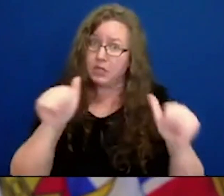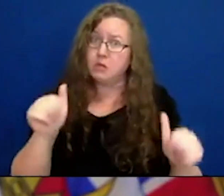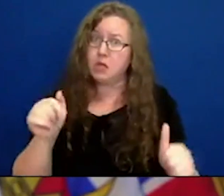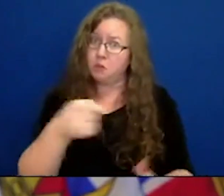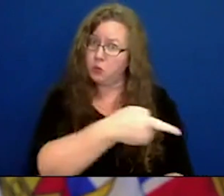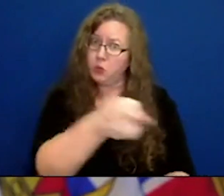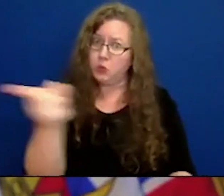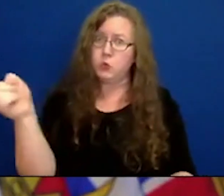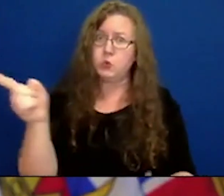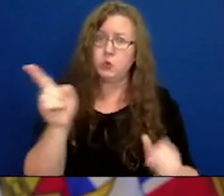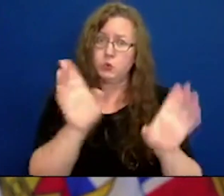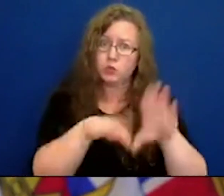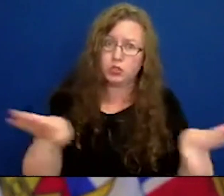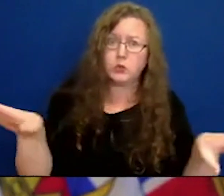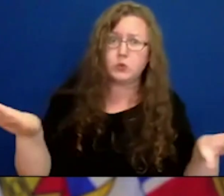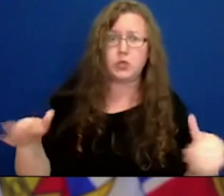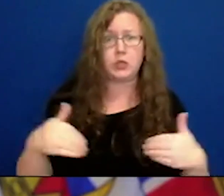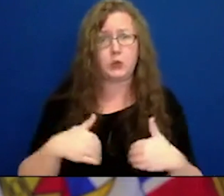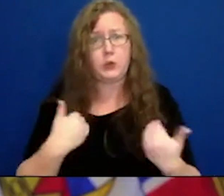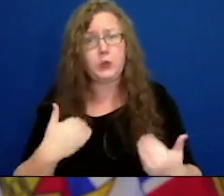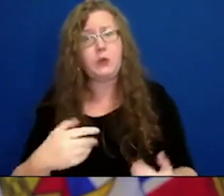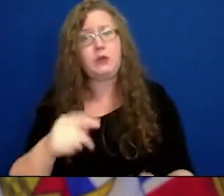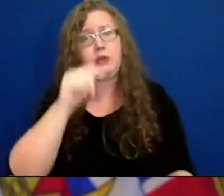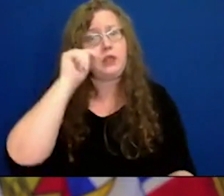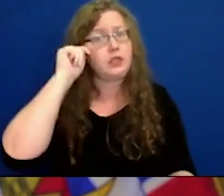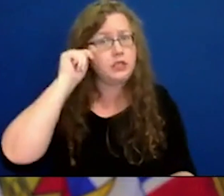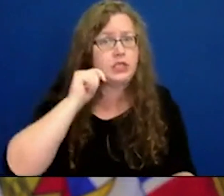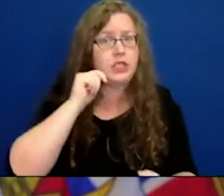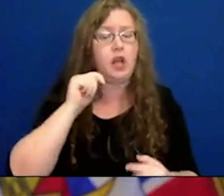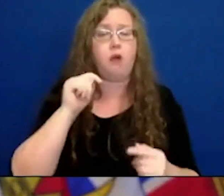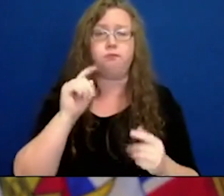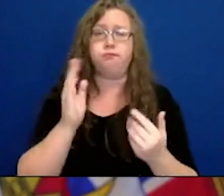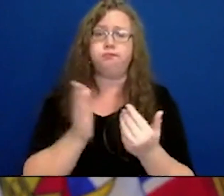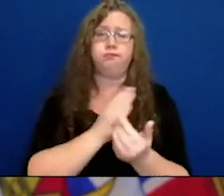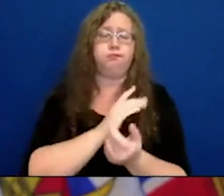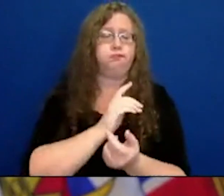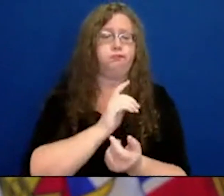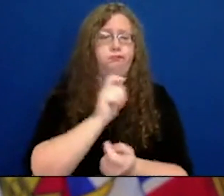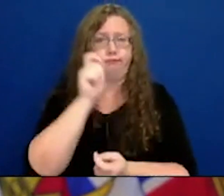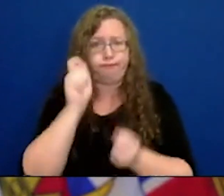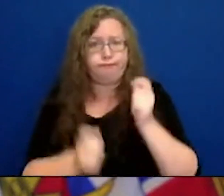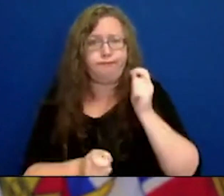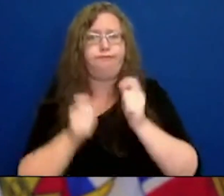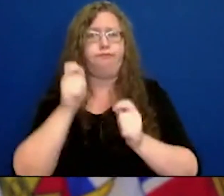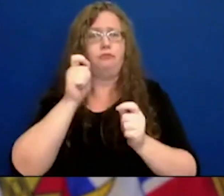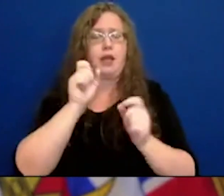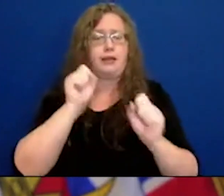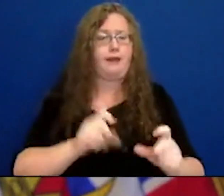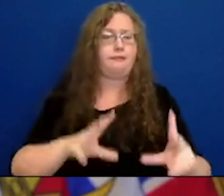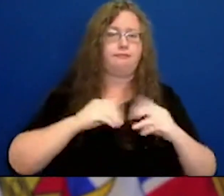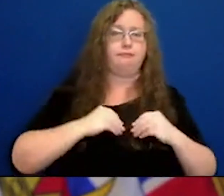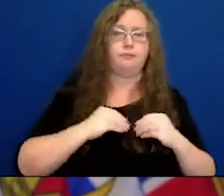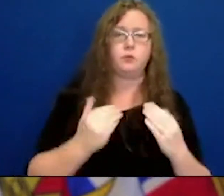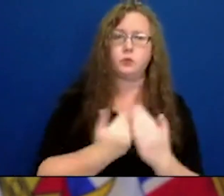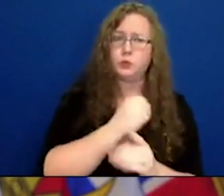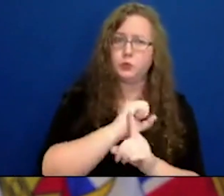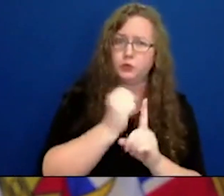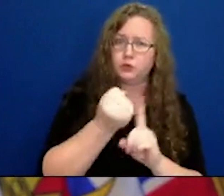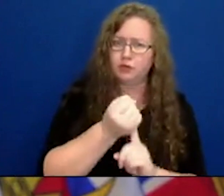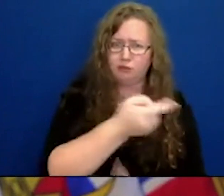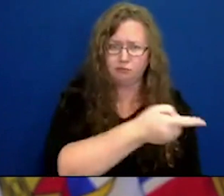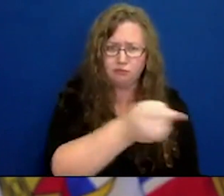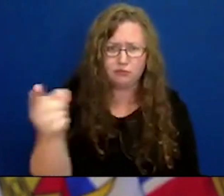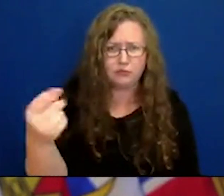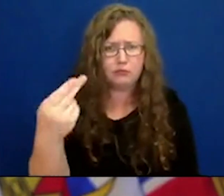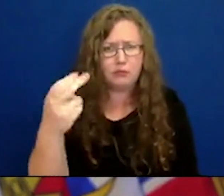And you're superheroes in my mind. And I know that you can make this work. And being able to get